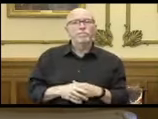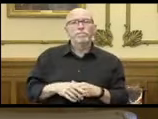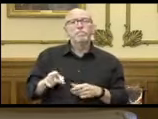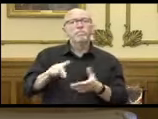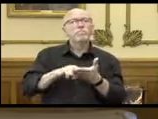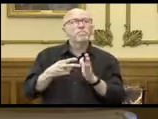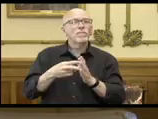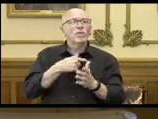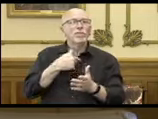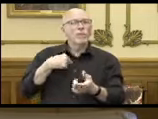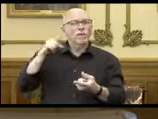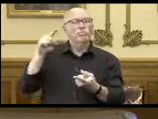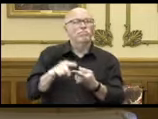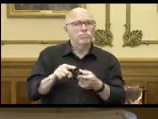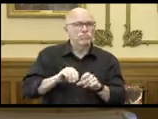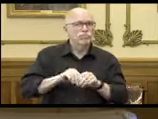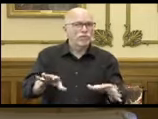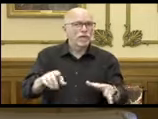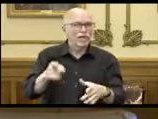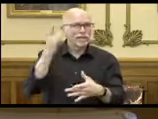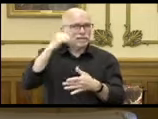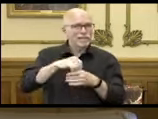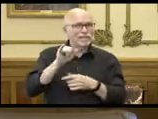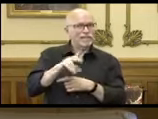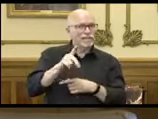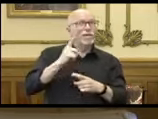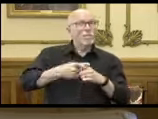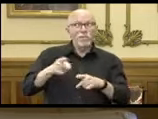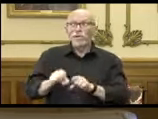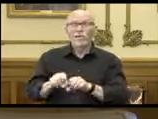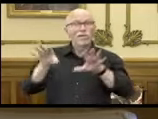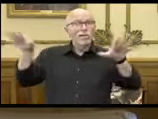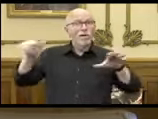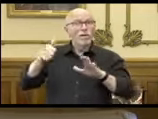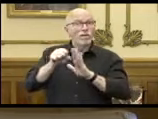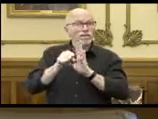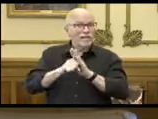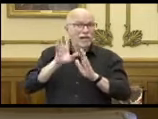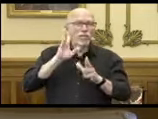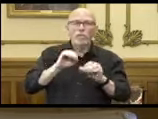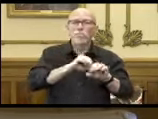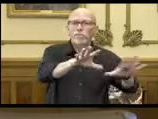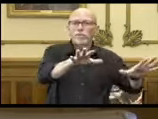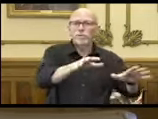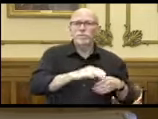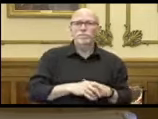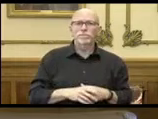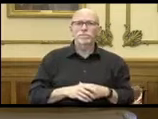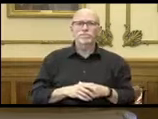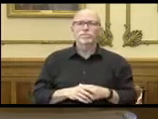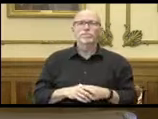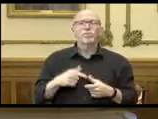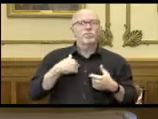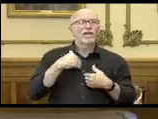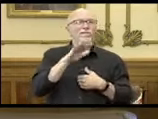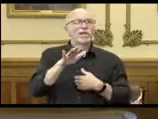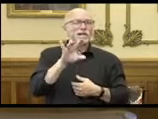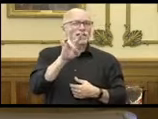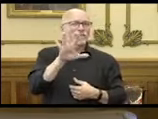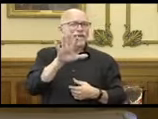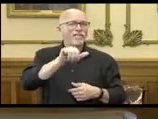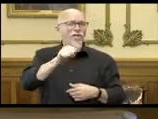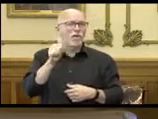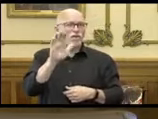prevent further spread of the illness both here in Indiana and those staff members' home states. We've had at least 75 other